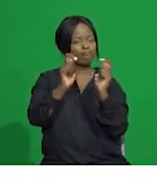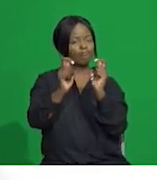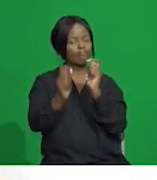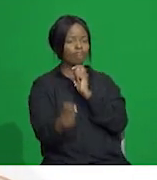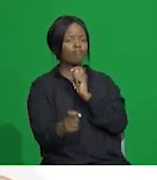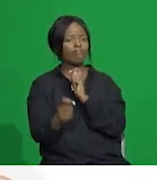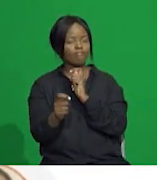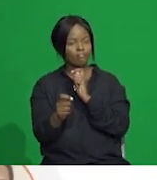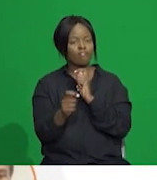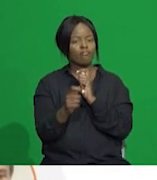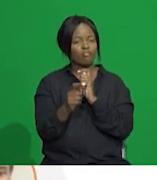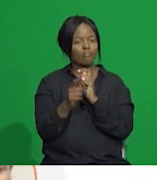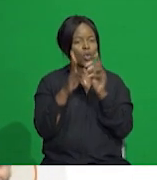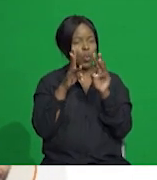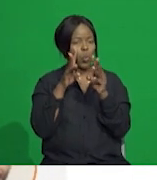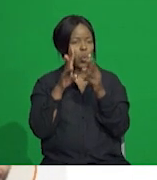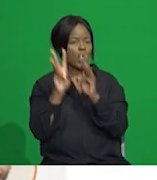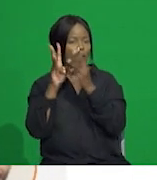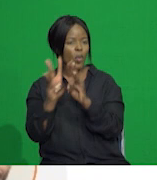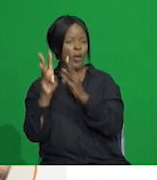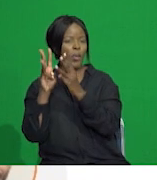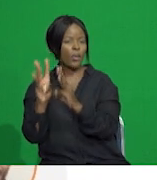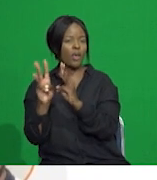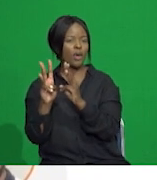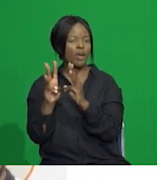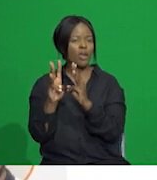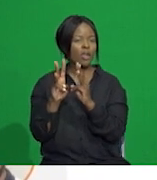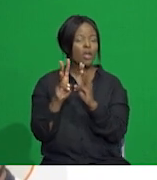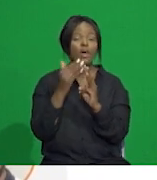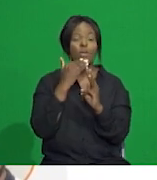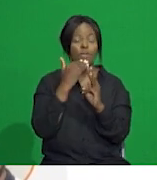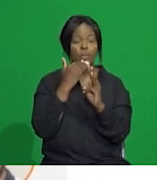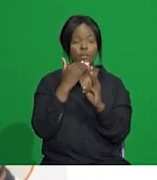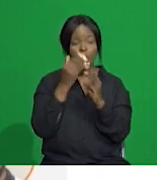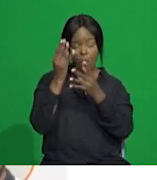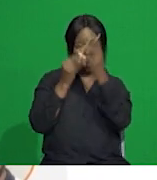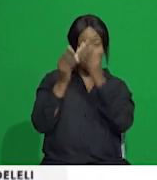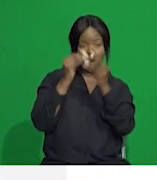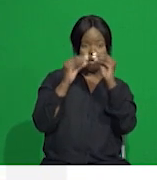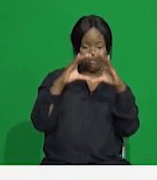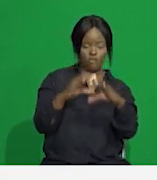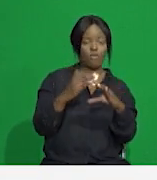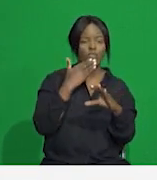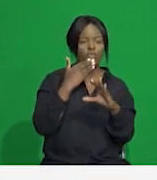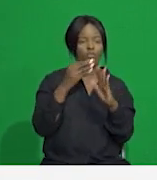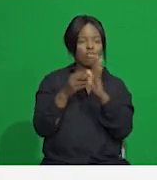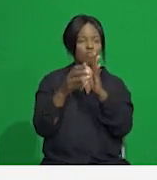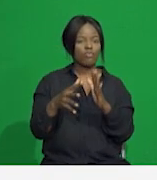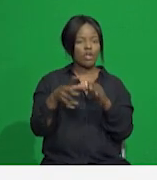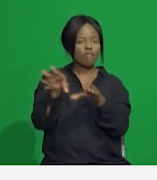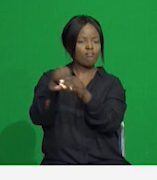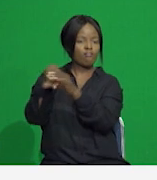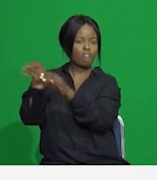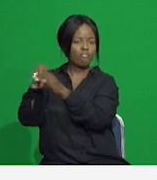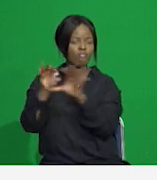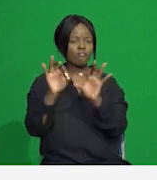Principles and approaches that embrace active student-centered learning and inclusivity. More about